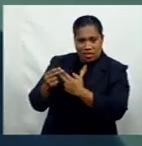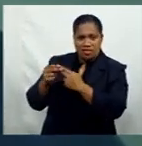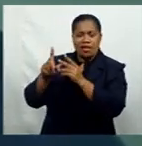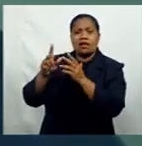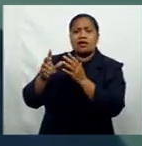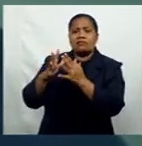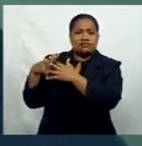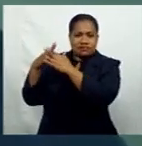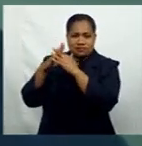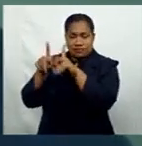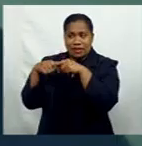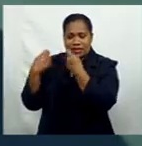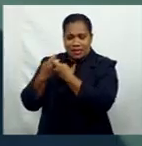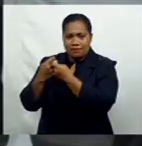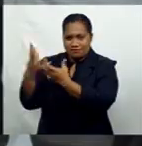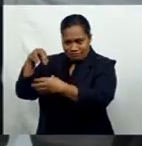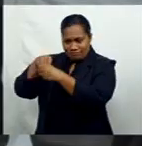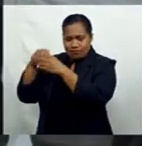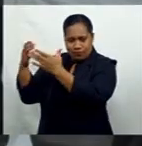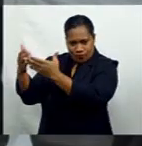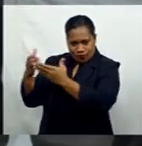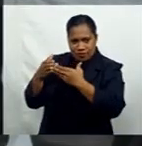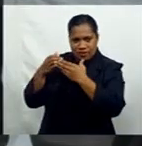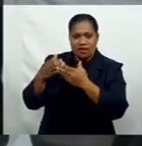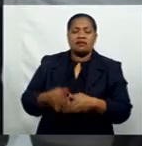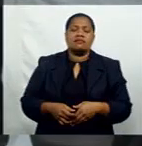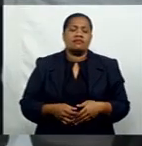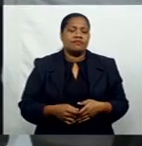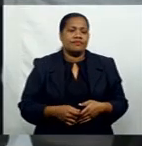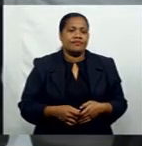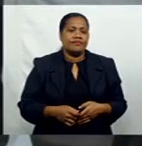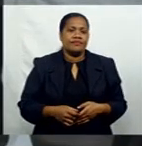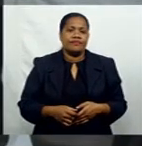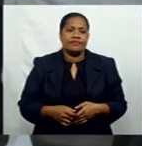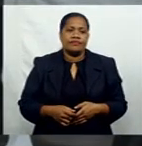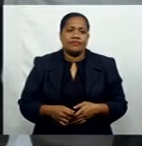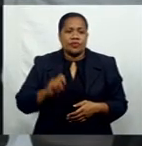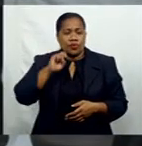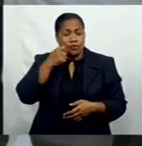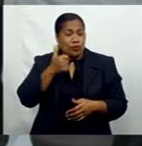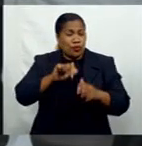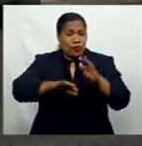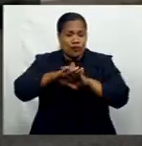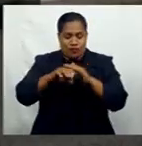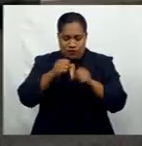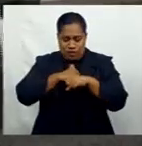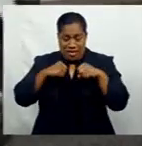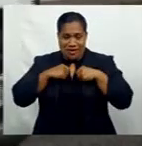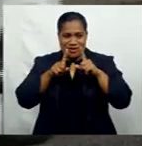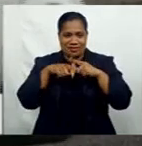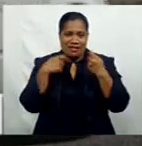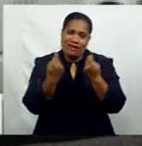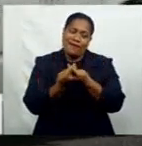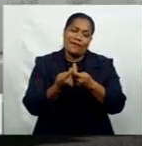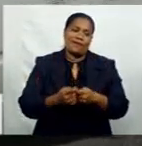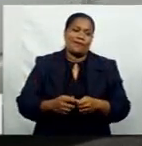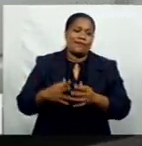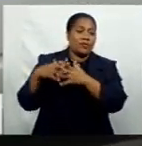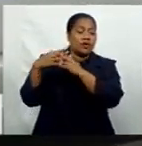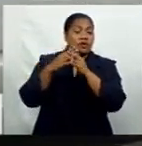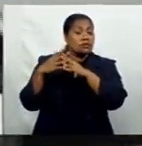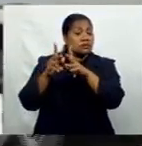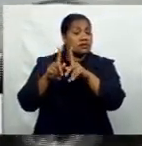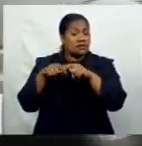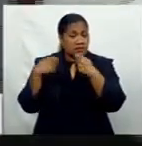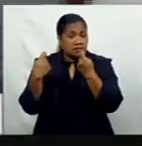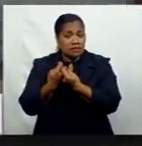they will be useful in our retrieval team. The U.S. team will include doctors